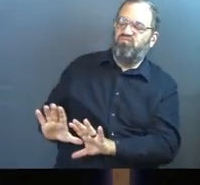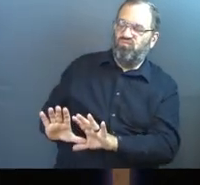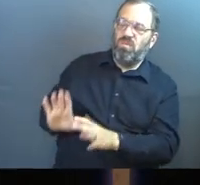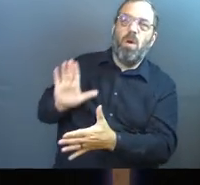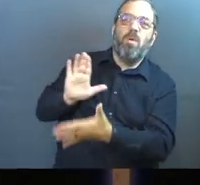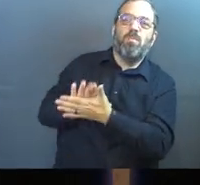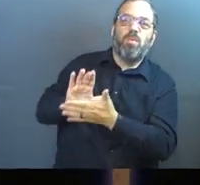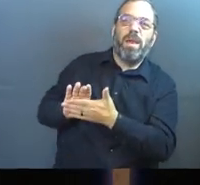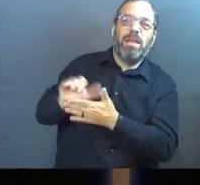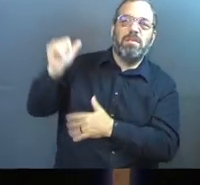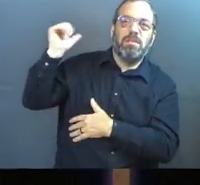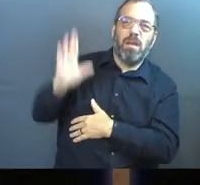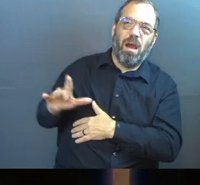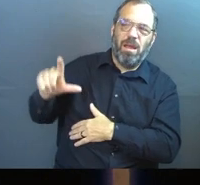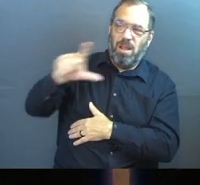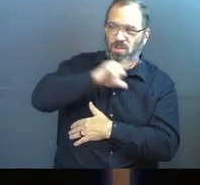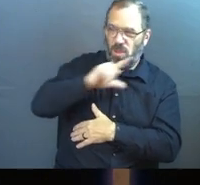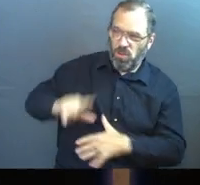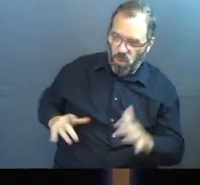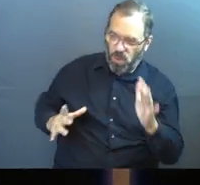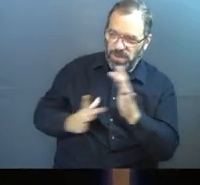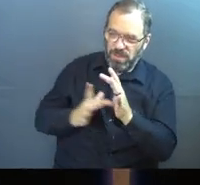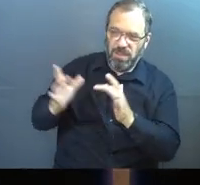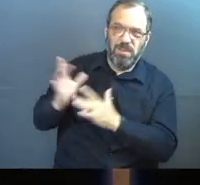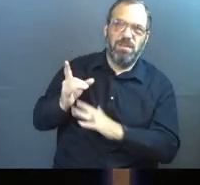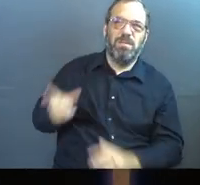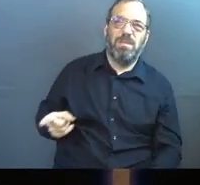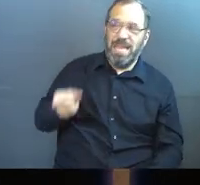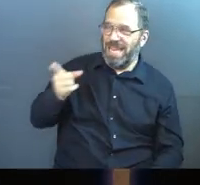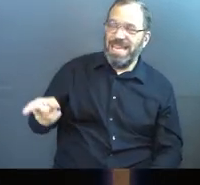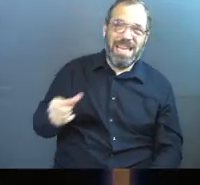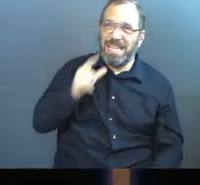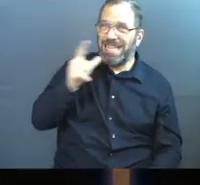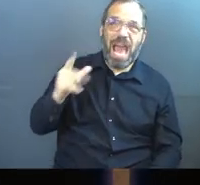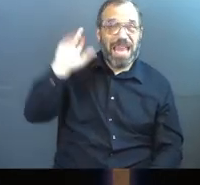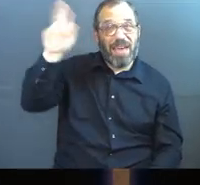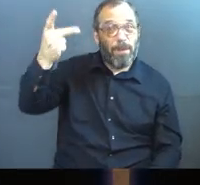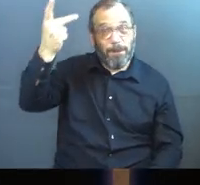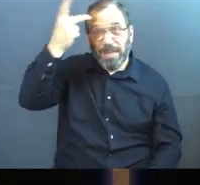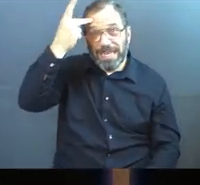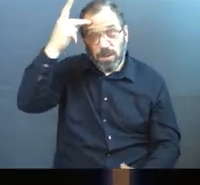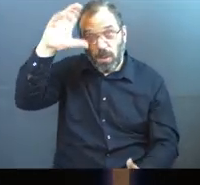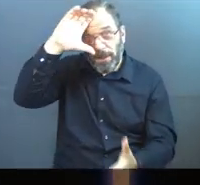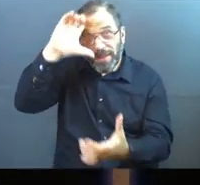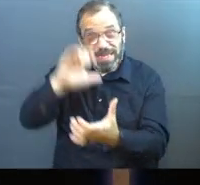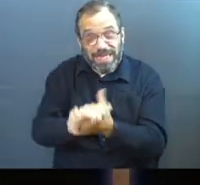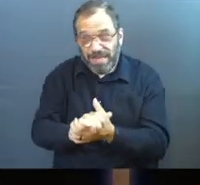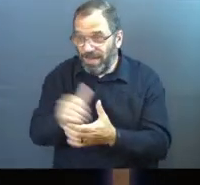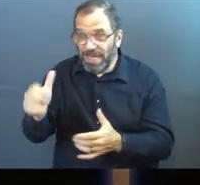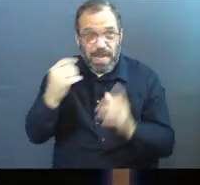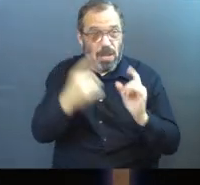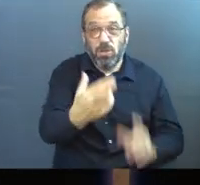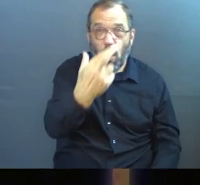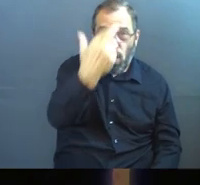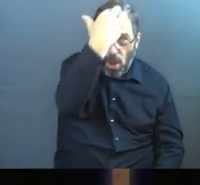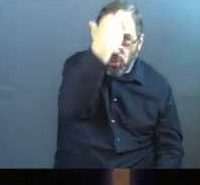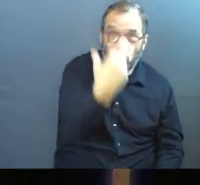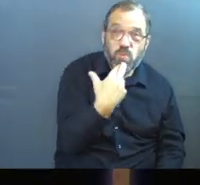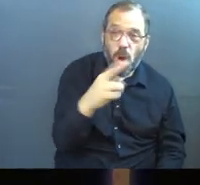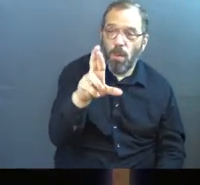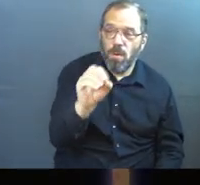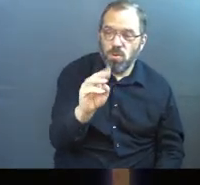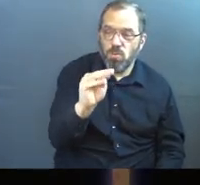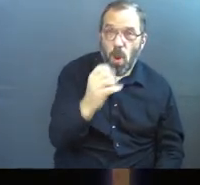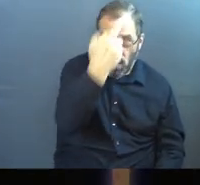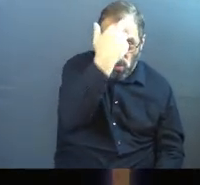Praise God, our Lord. Praise God. He did not take a political position. He did not go to Rome, the center of society